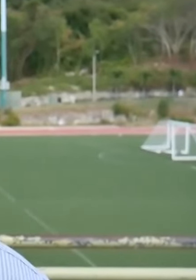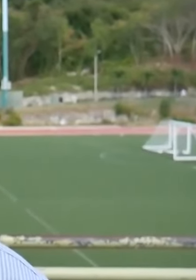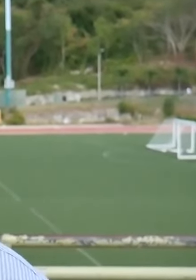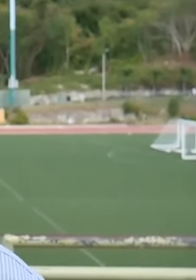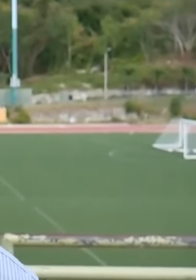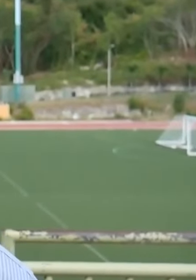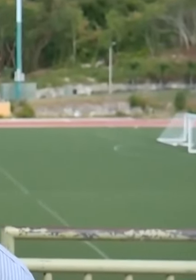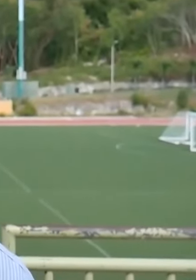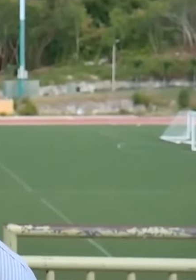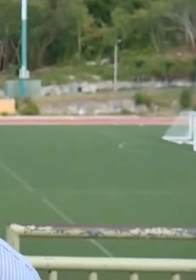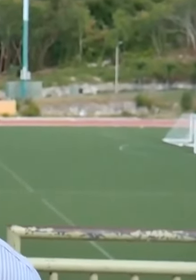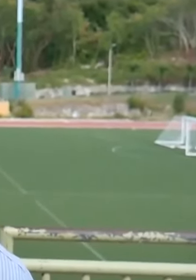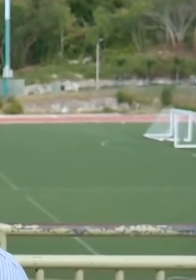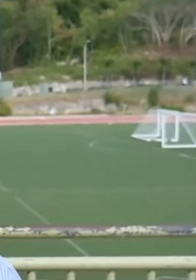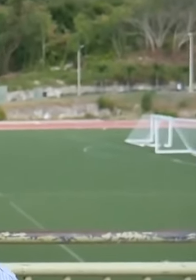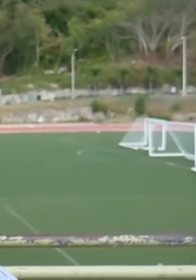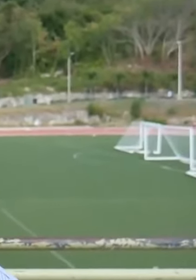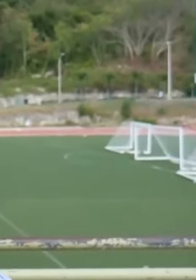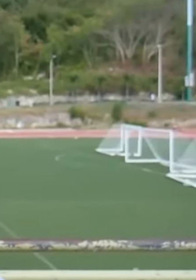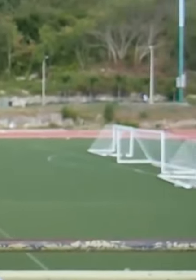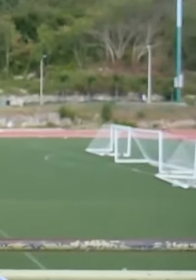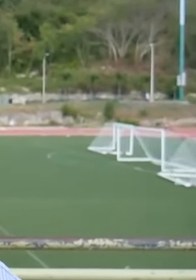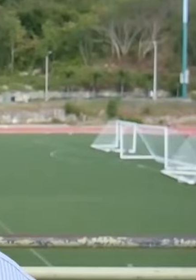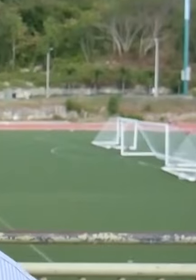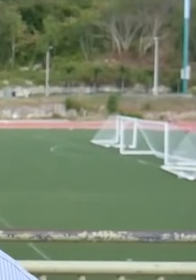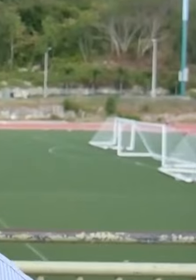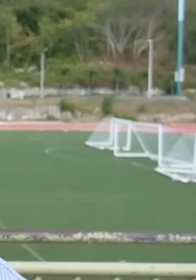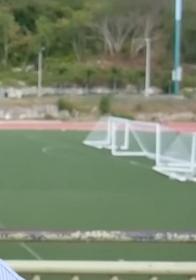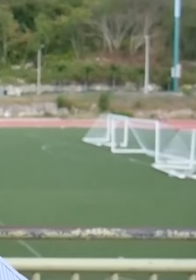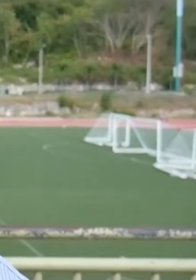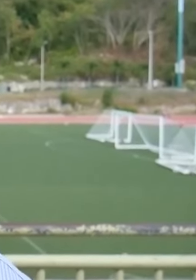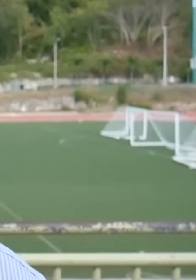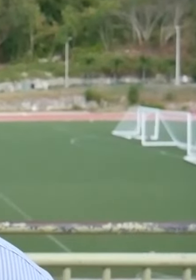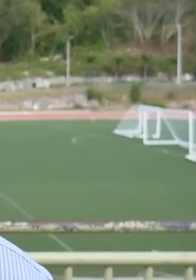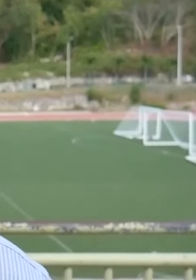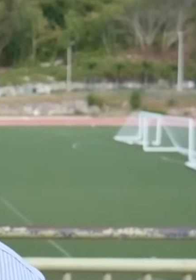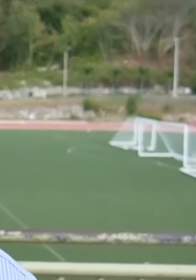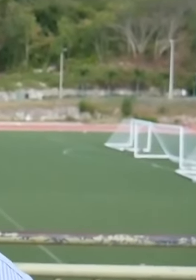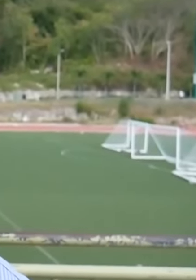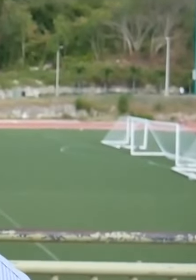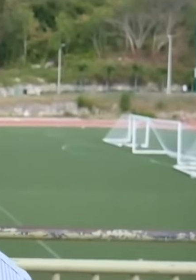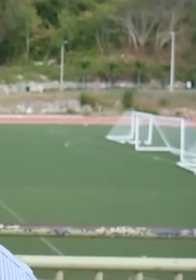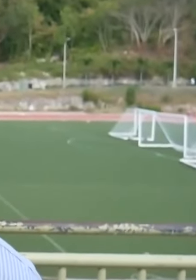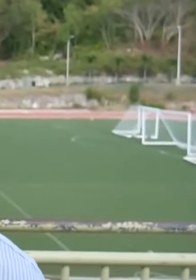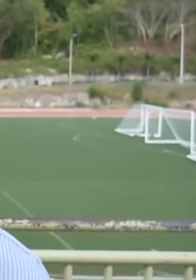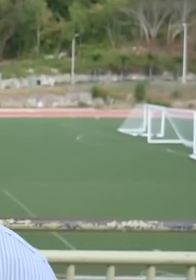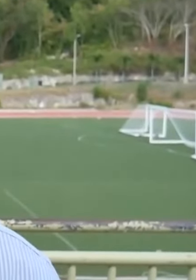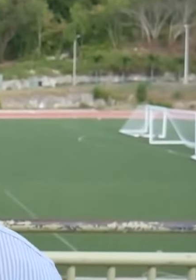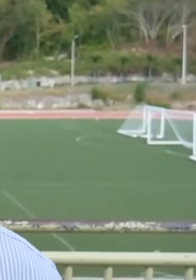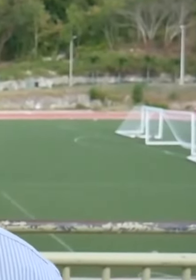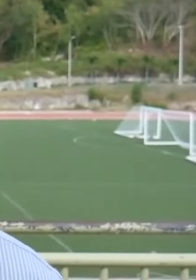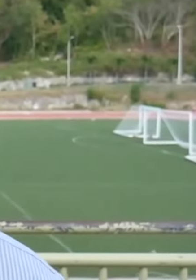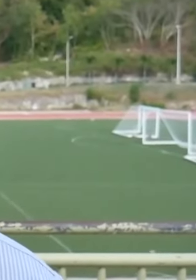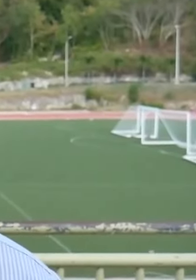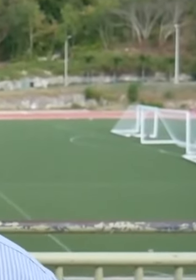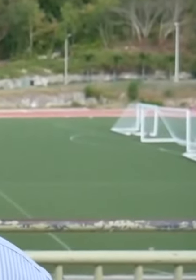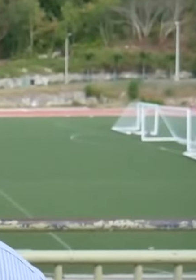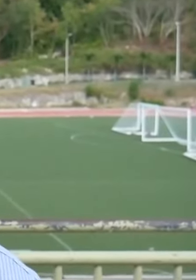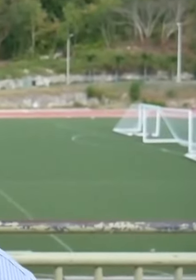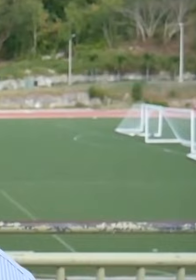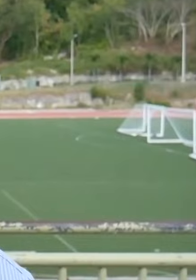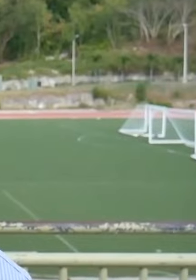they were able, they gave us some money to help with the track and of course, the University of West Indies showed principal landers, the bursar